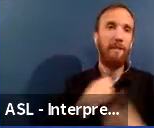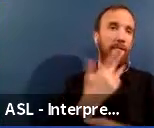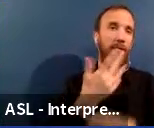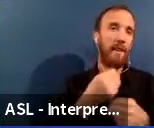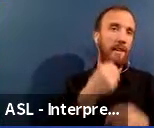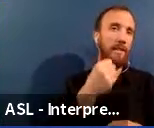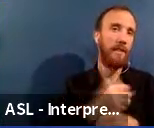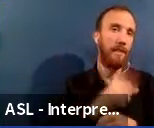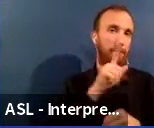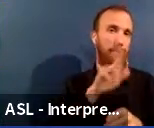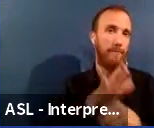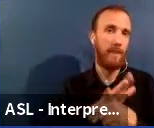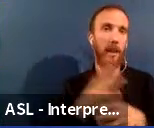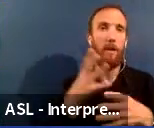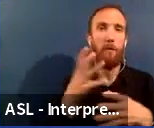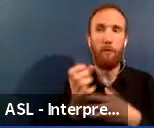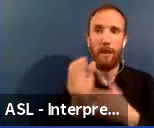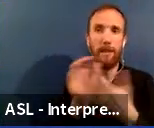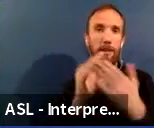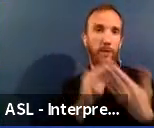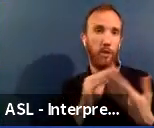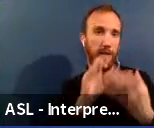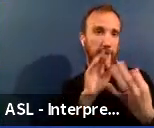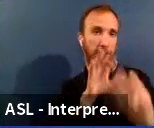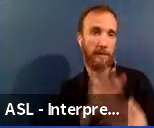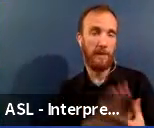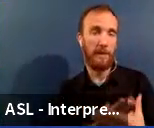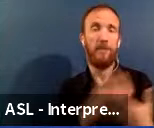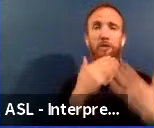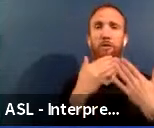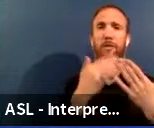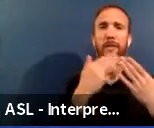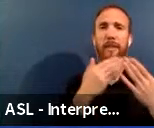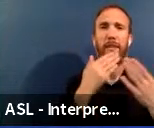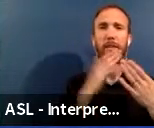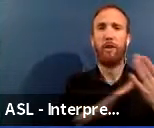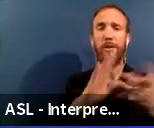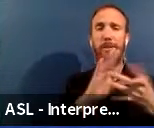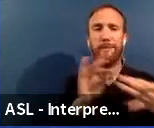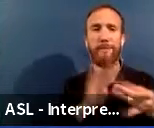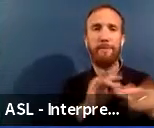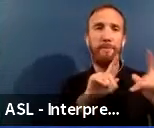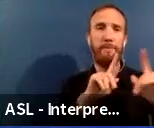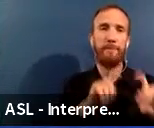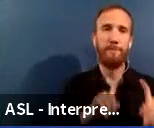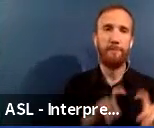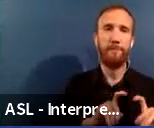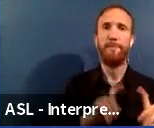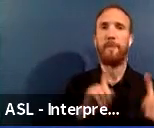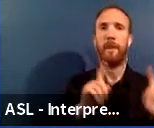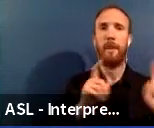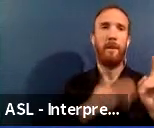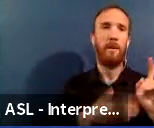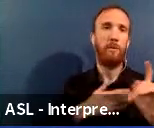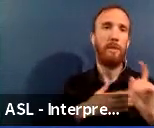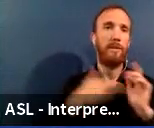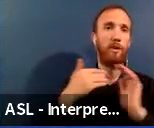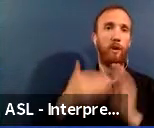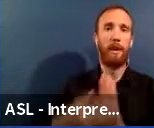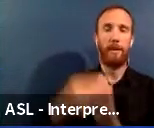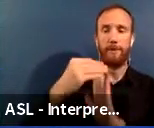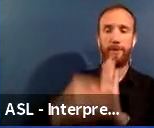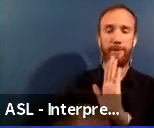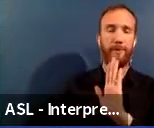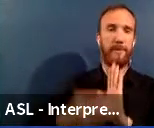continually get community feedback. So thank you for what you've said. Thank you for the questions you asked. Uh, please complete the survey.